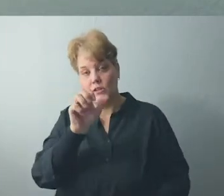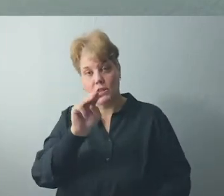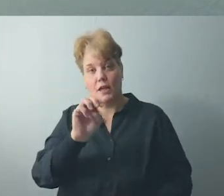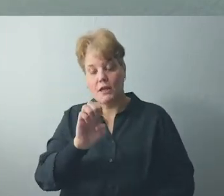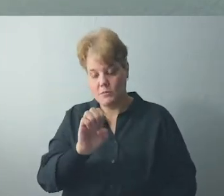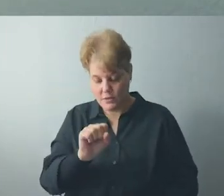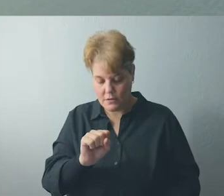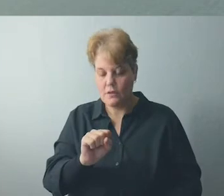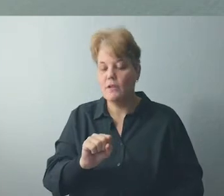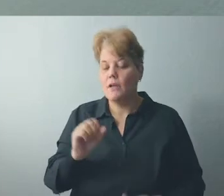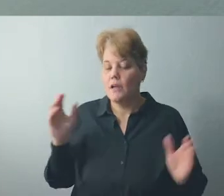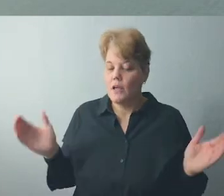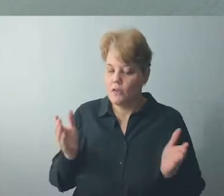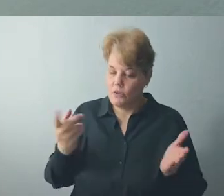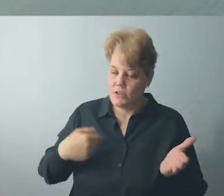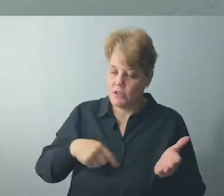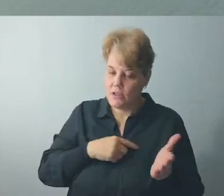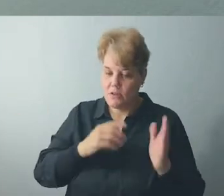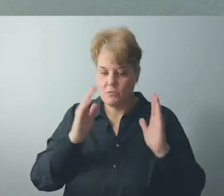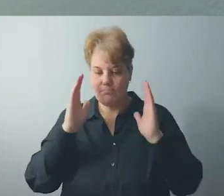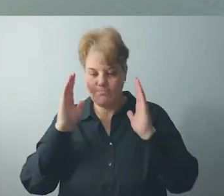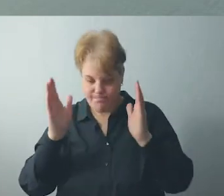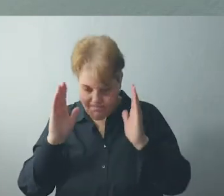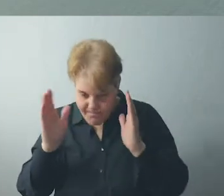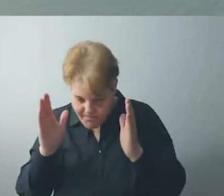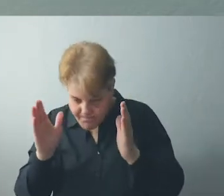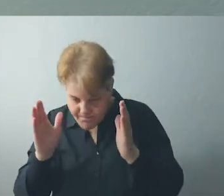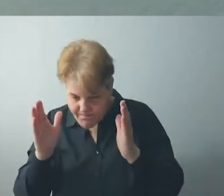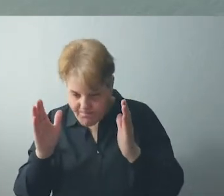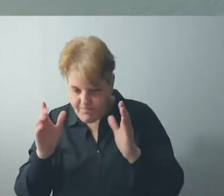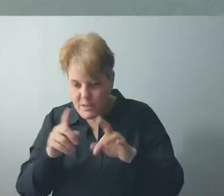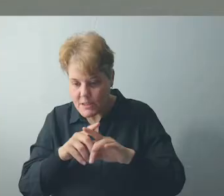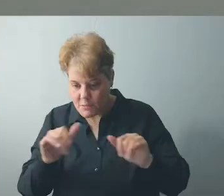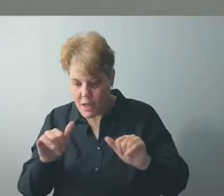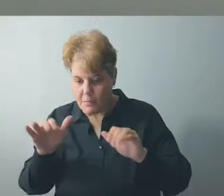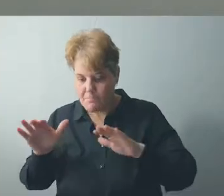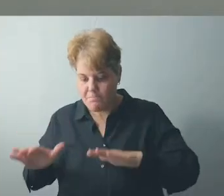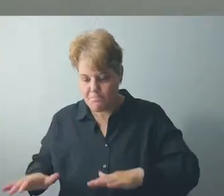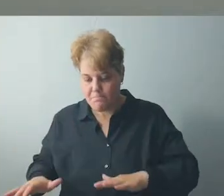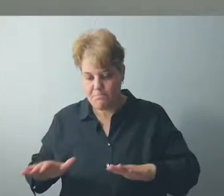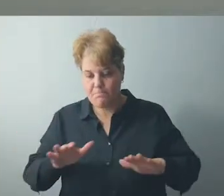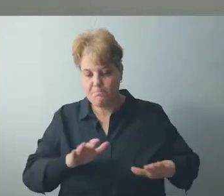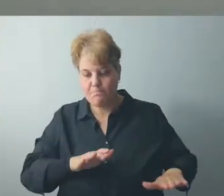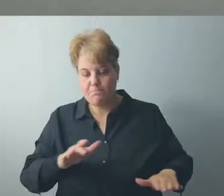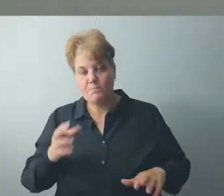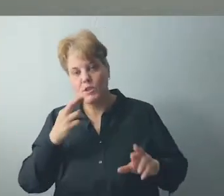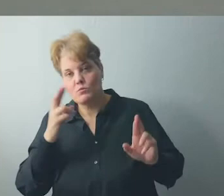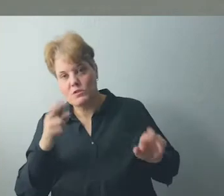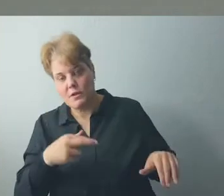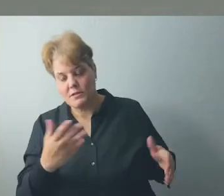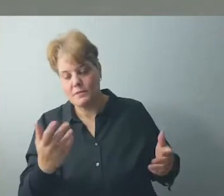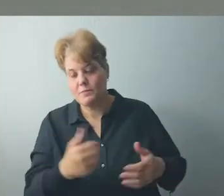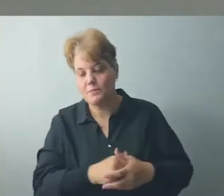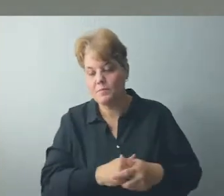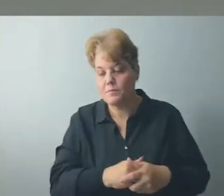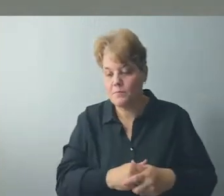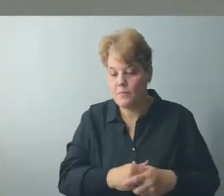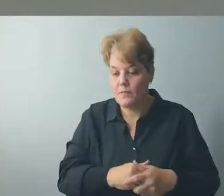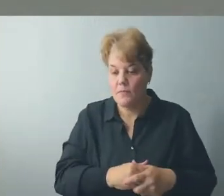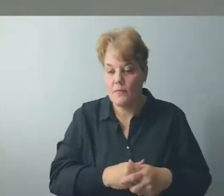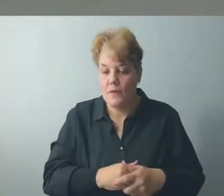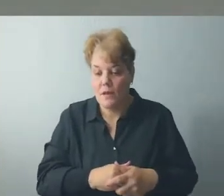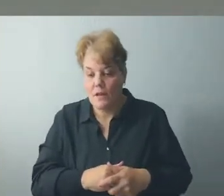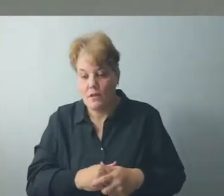and slow to anger. I've learned that over the years that there's a lot of difference between listening and hearing.